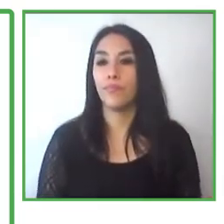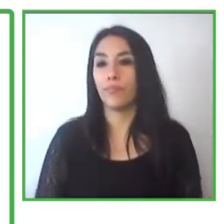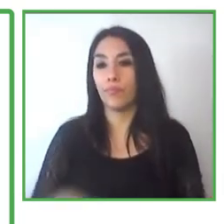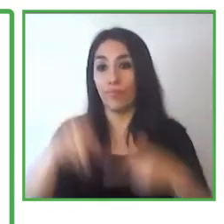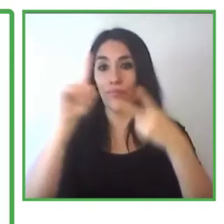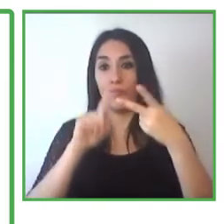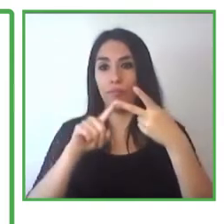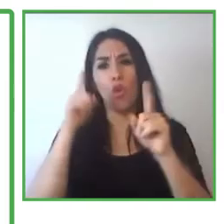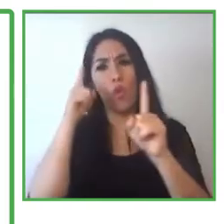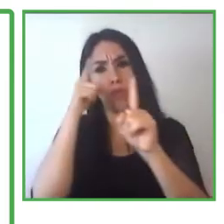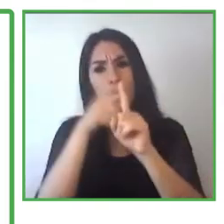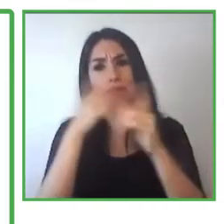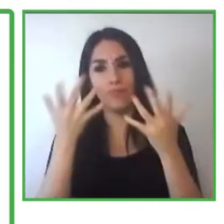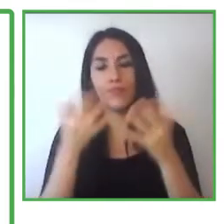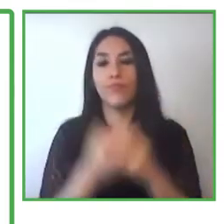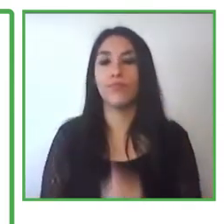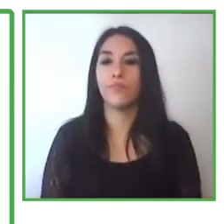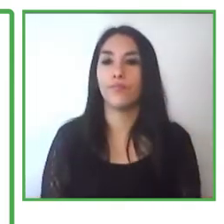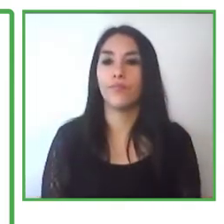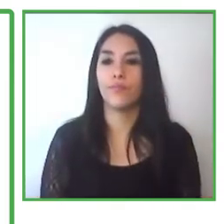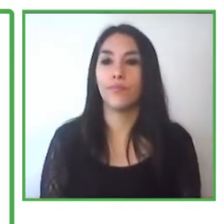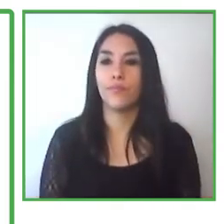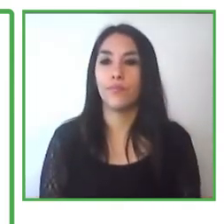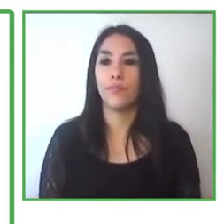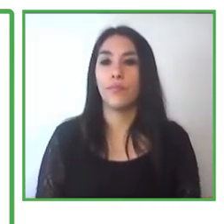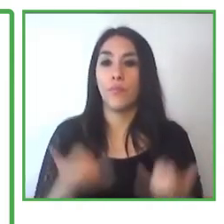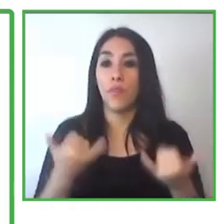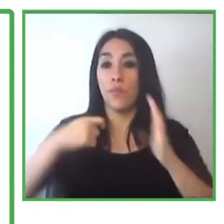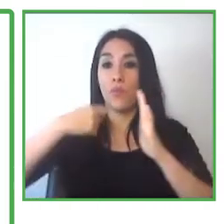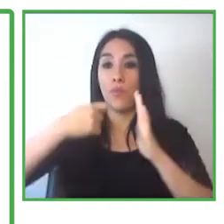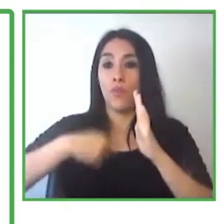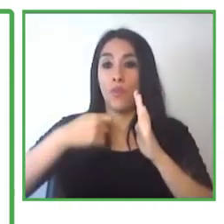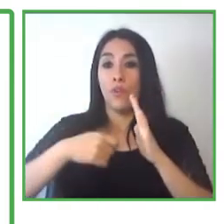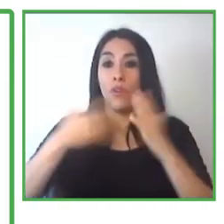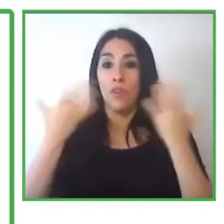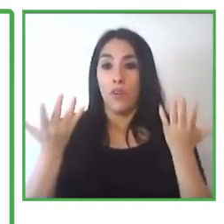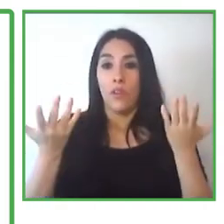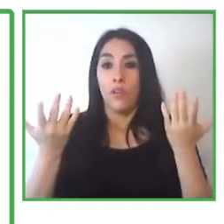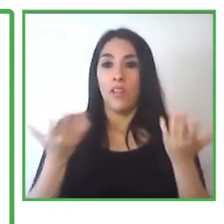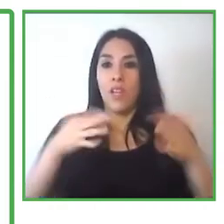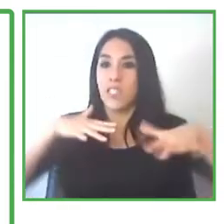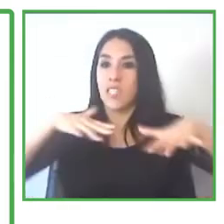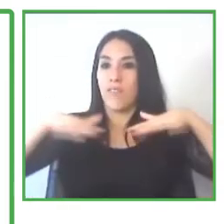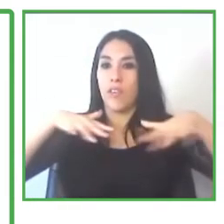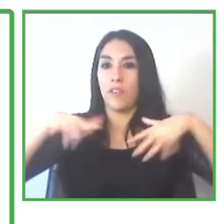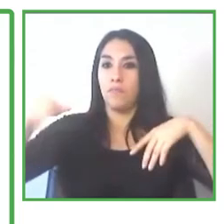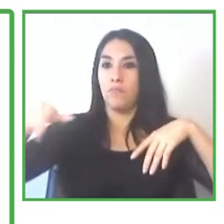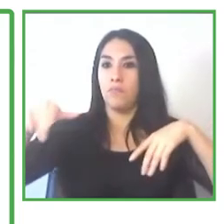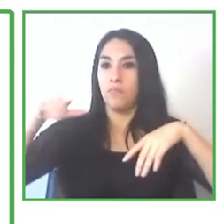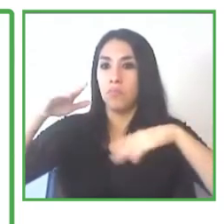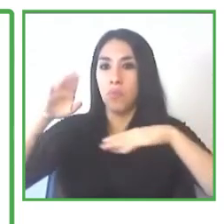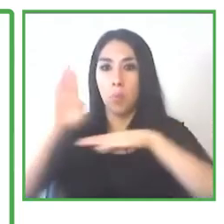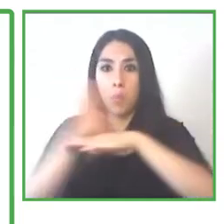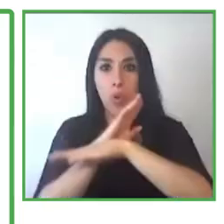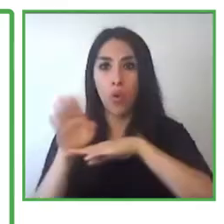objective, which is a program that ends up being a service for the companies.